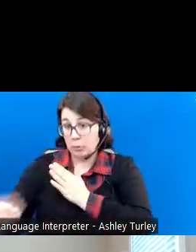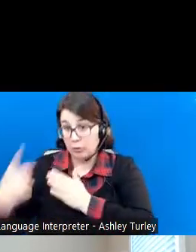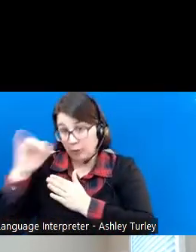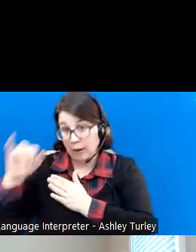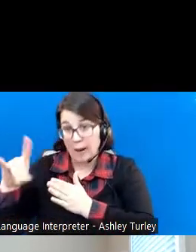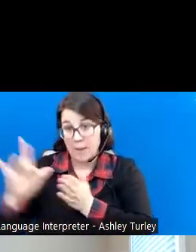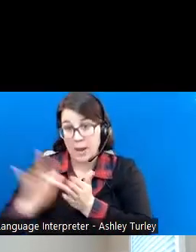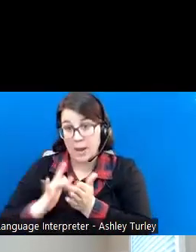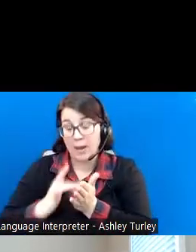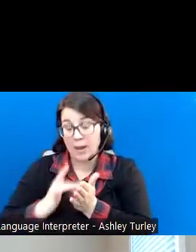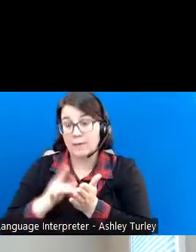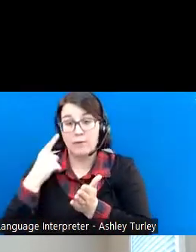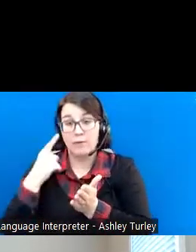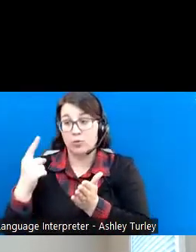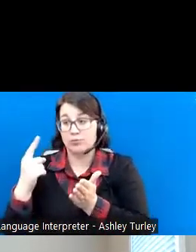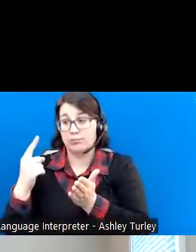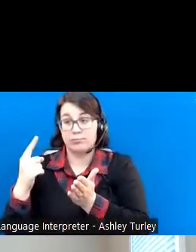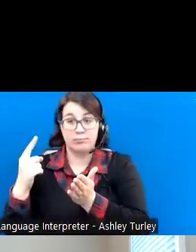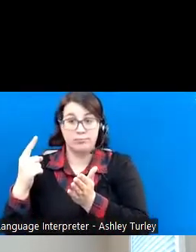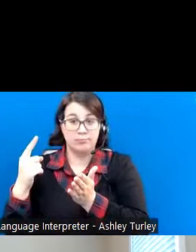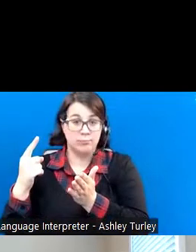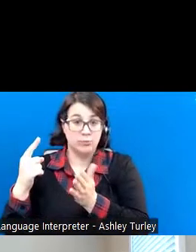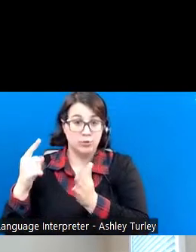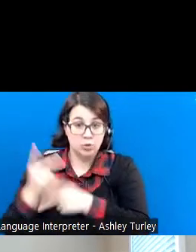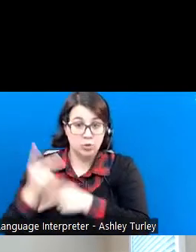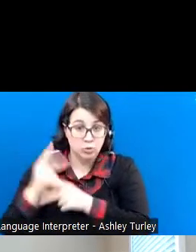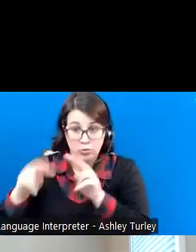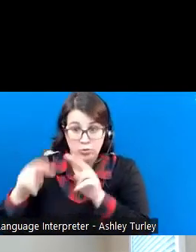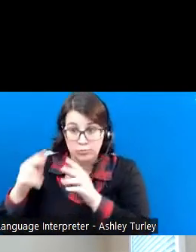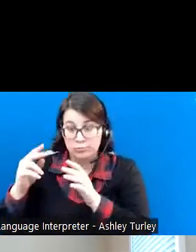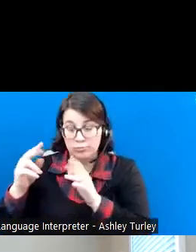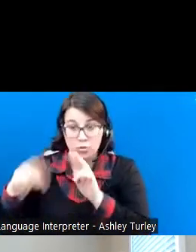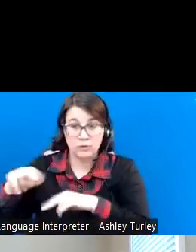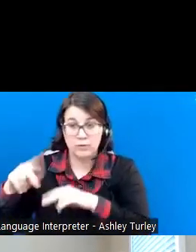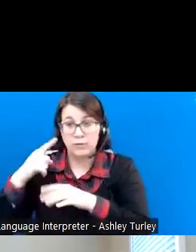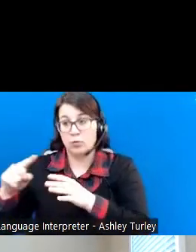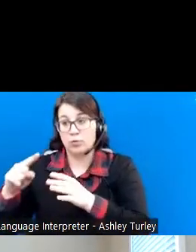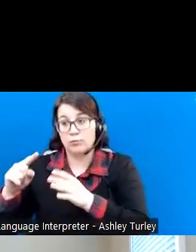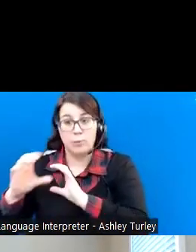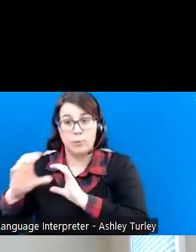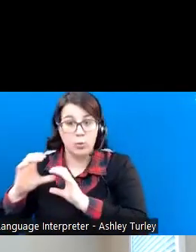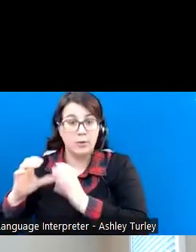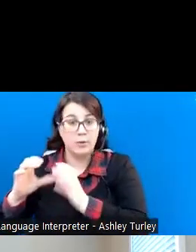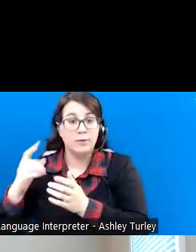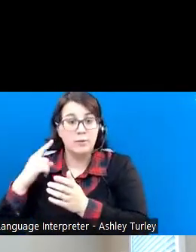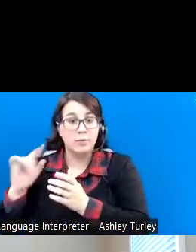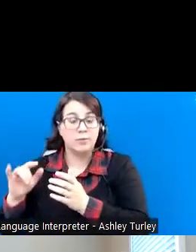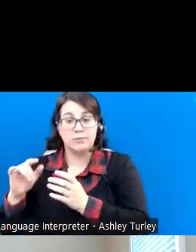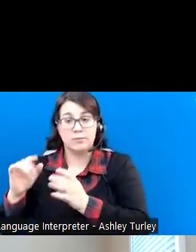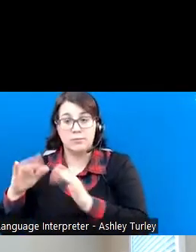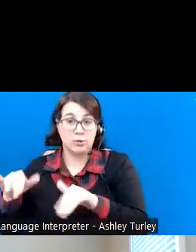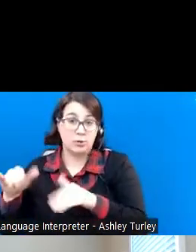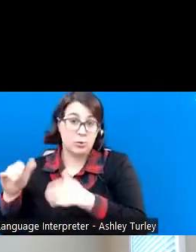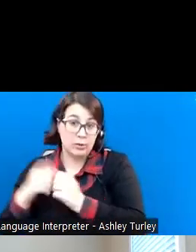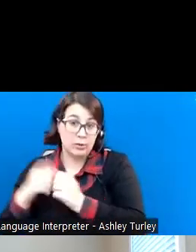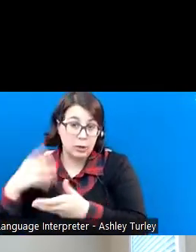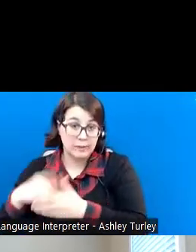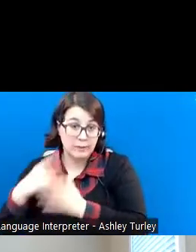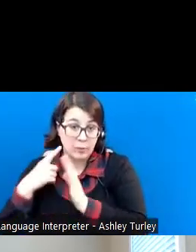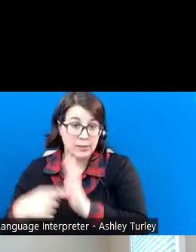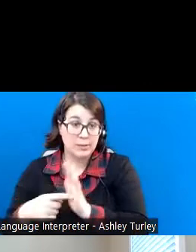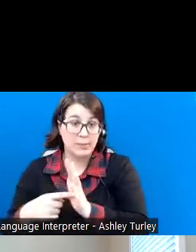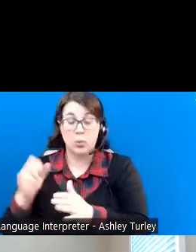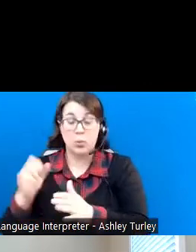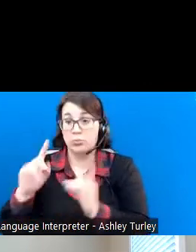technology, for example. Going to the movies as it lends to building or maintaining the quality of life for the individual with a disability.